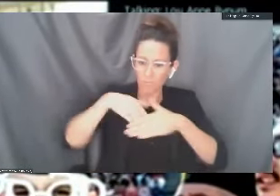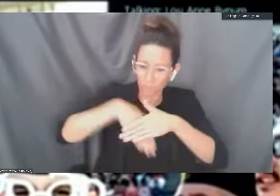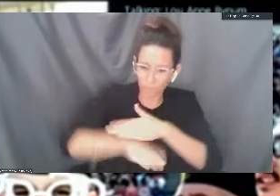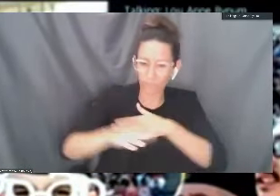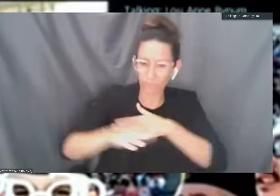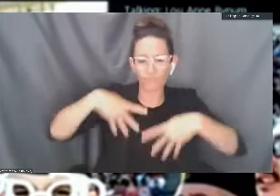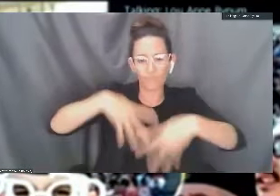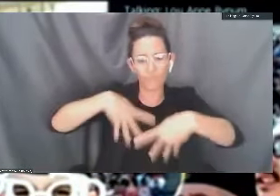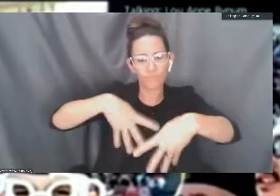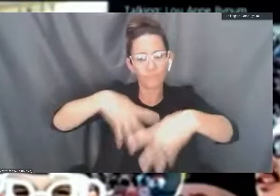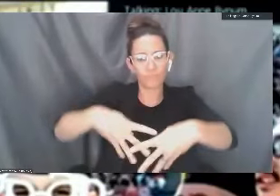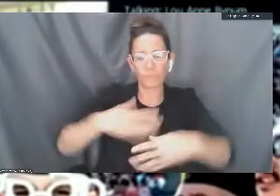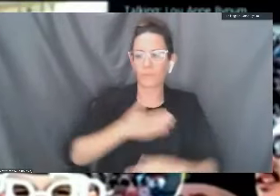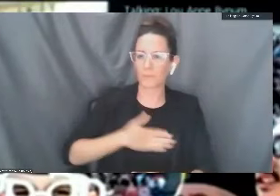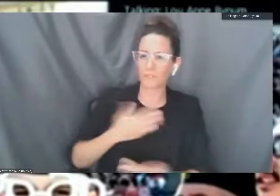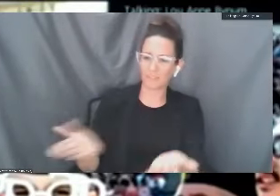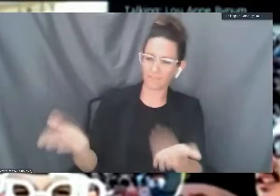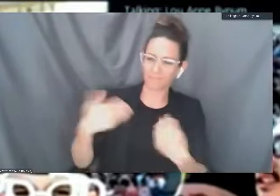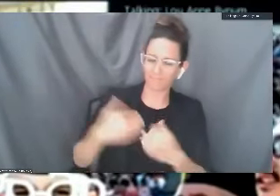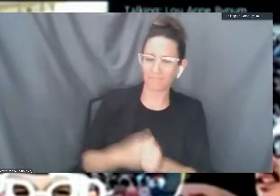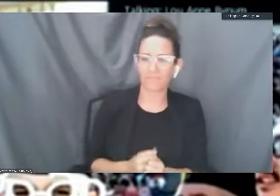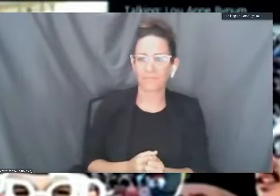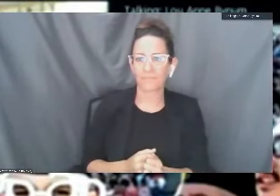change can be difficult, but please know that.